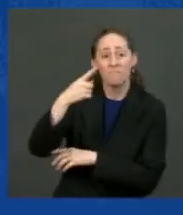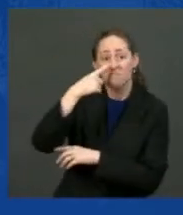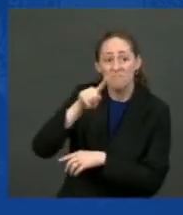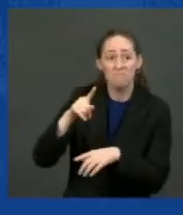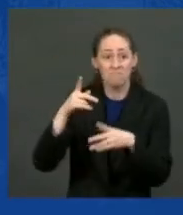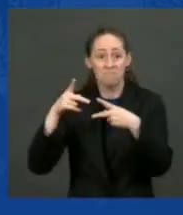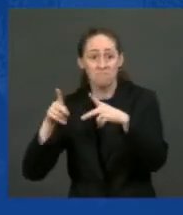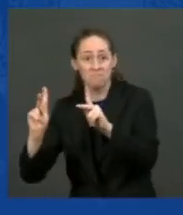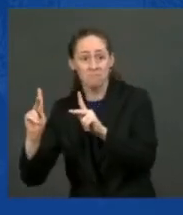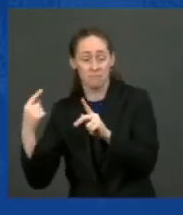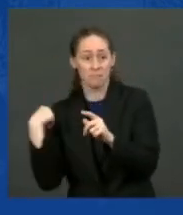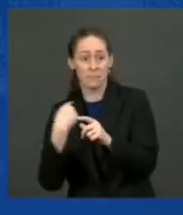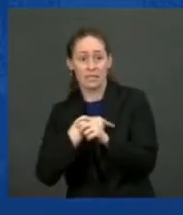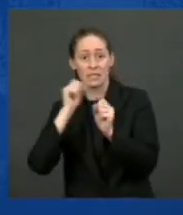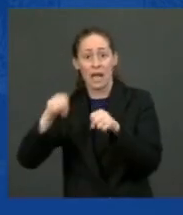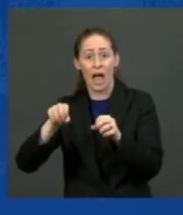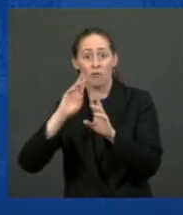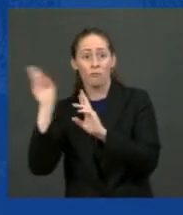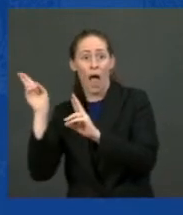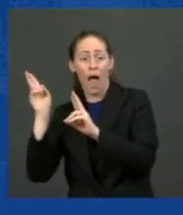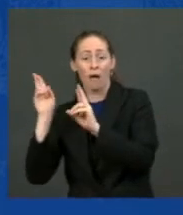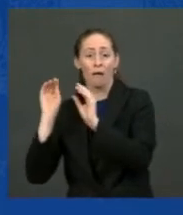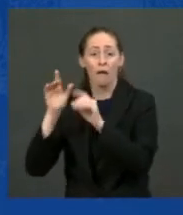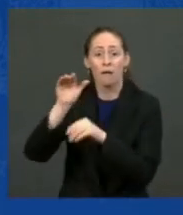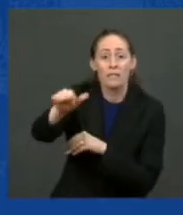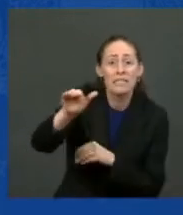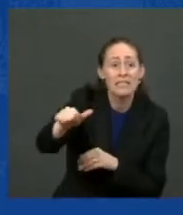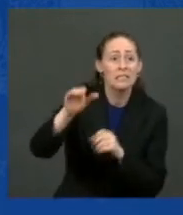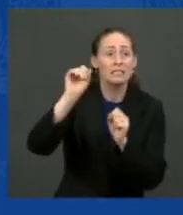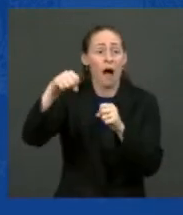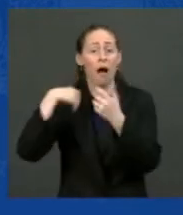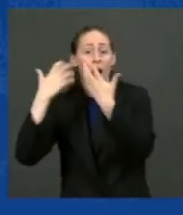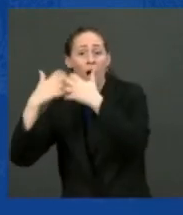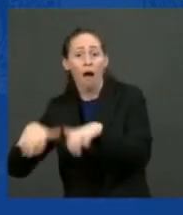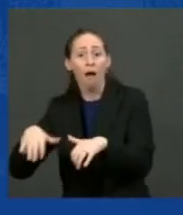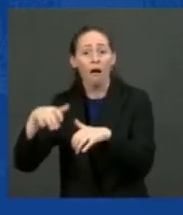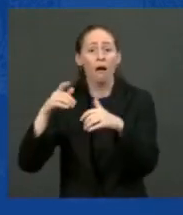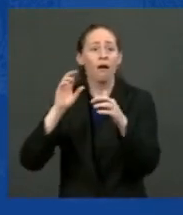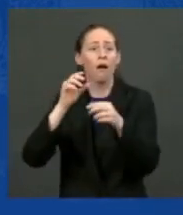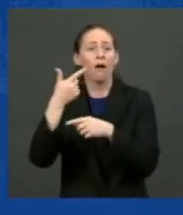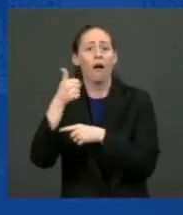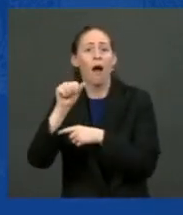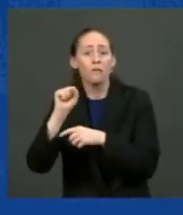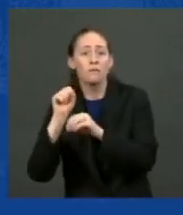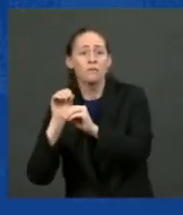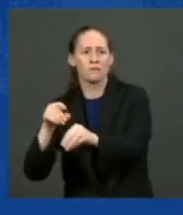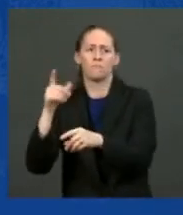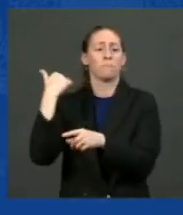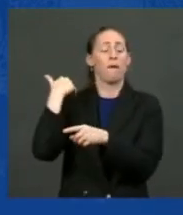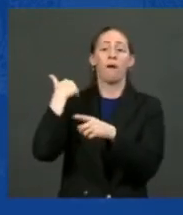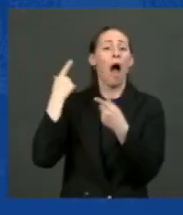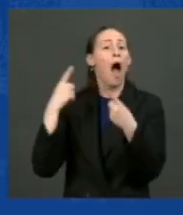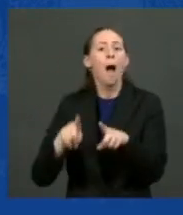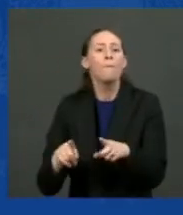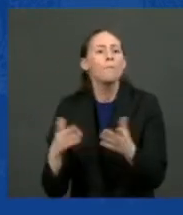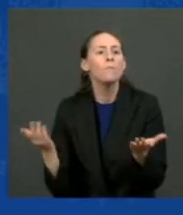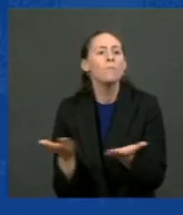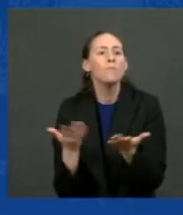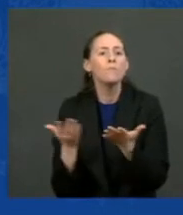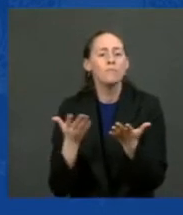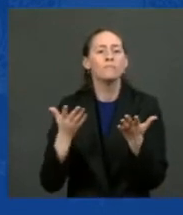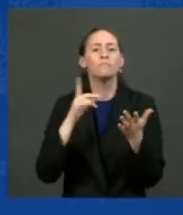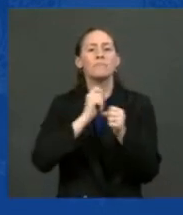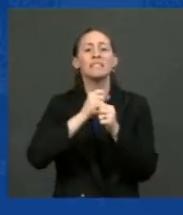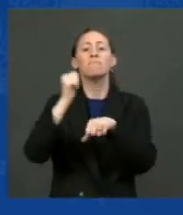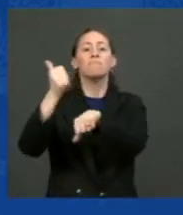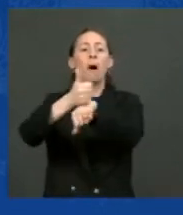the ground. They didn't want them around. But guess what happened? Everything builds up around them. You put these charging stations along, how are you going to see a significant